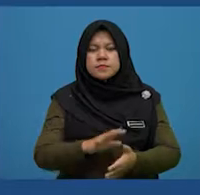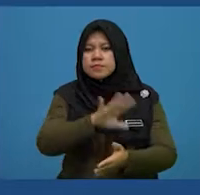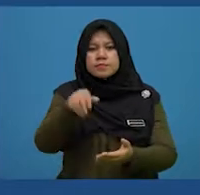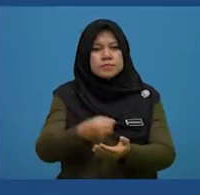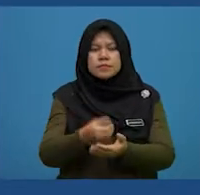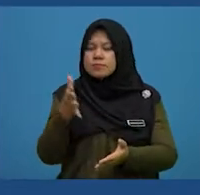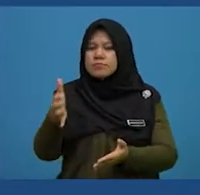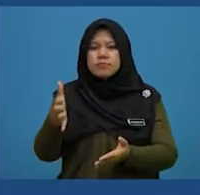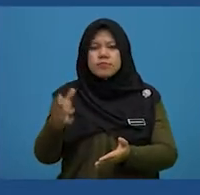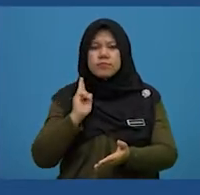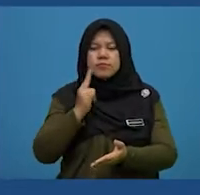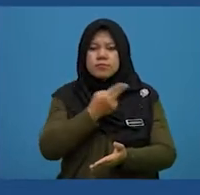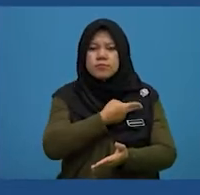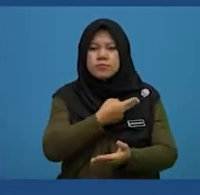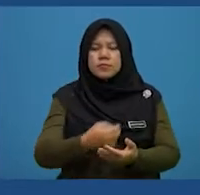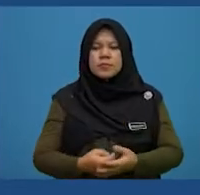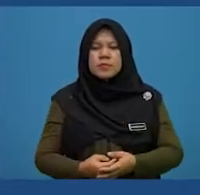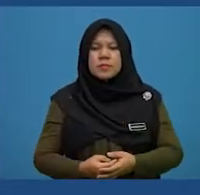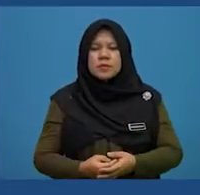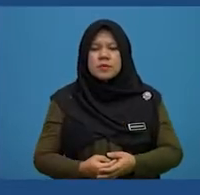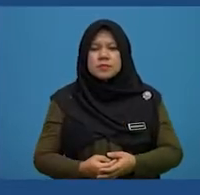The rest is left to us.